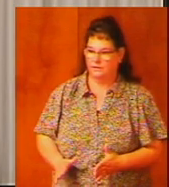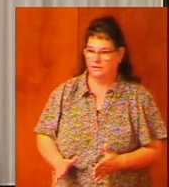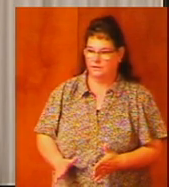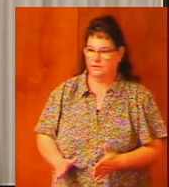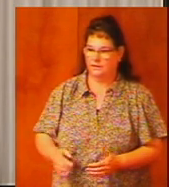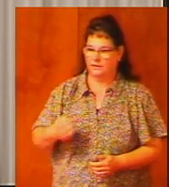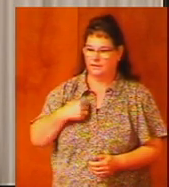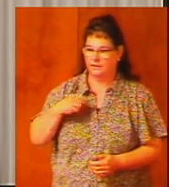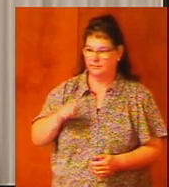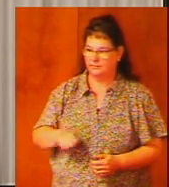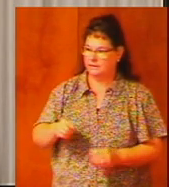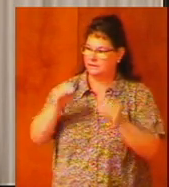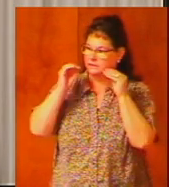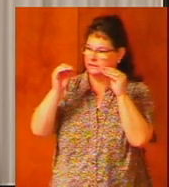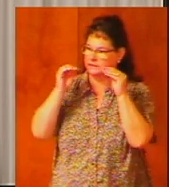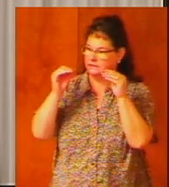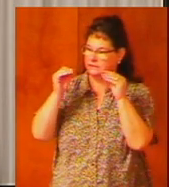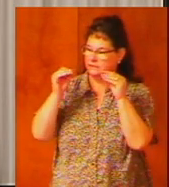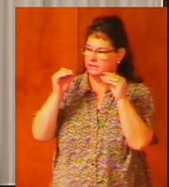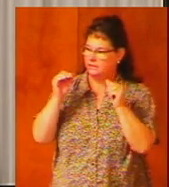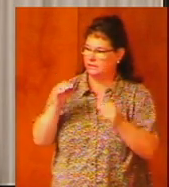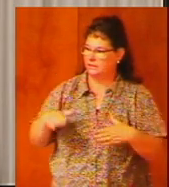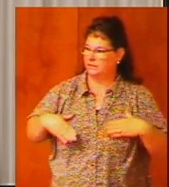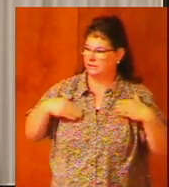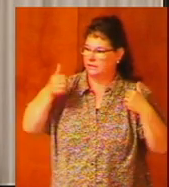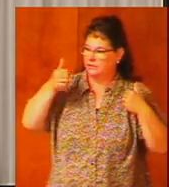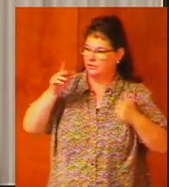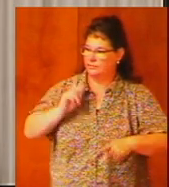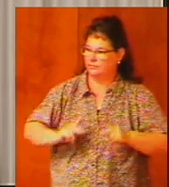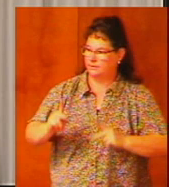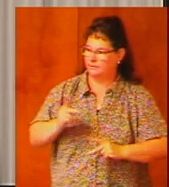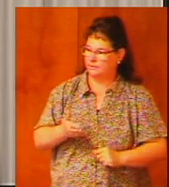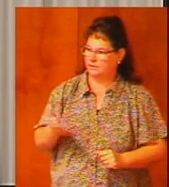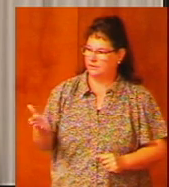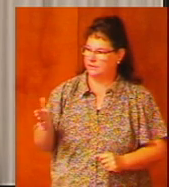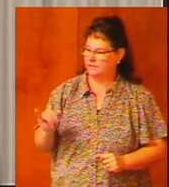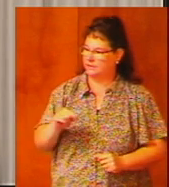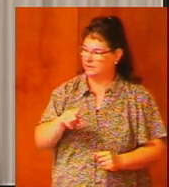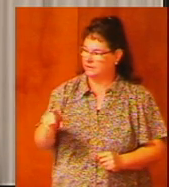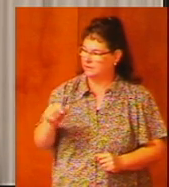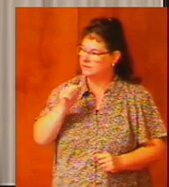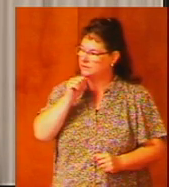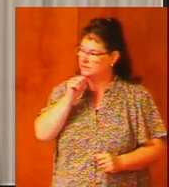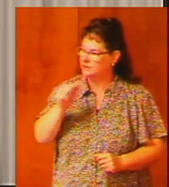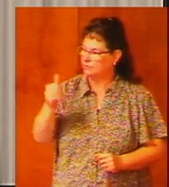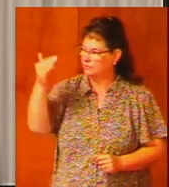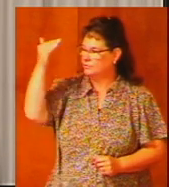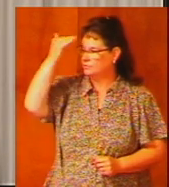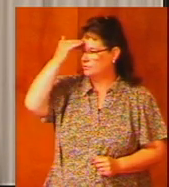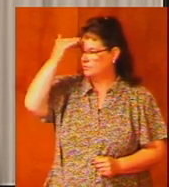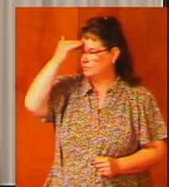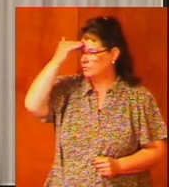I must teach younger people things that they don't know